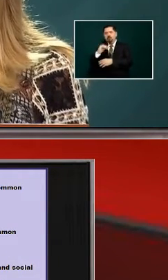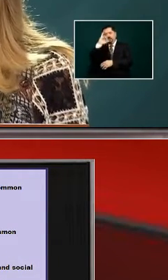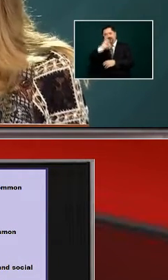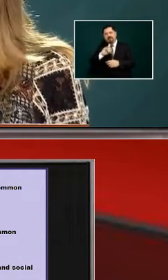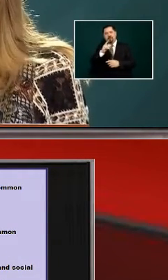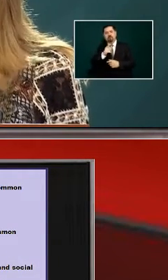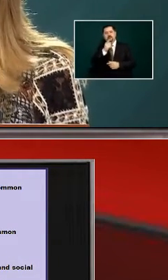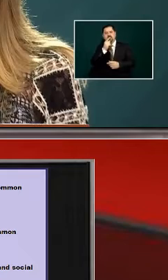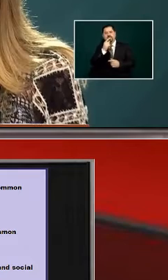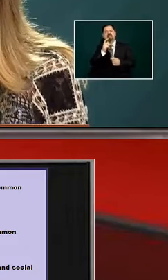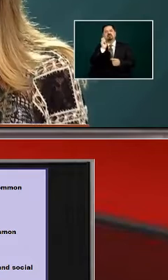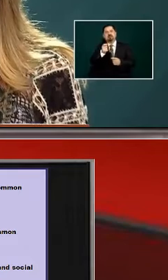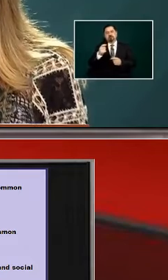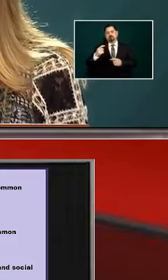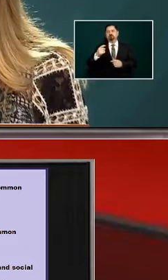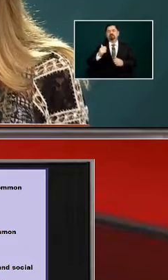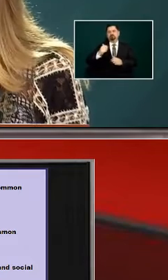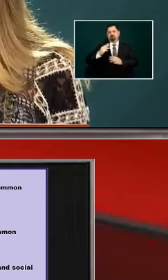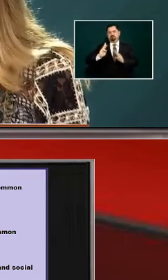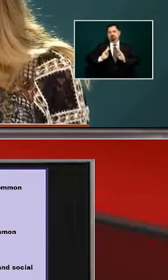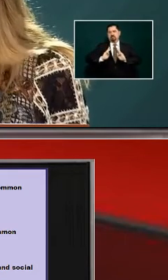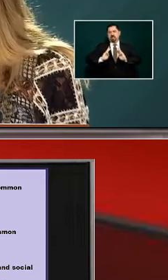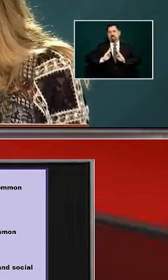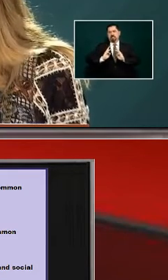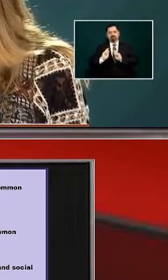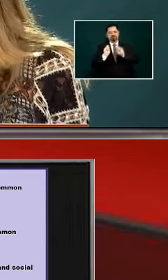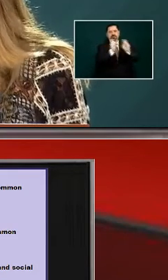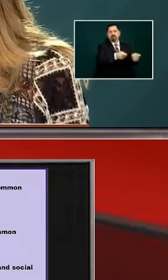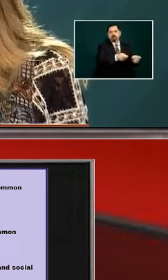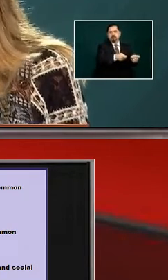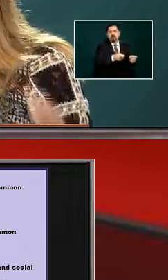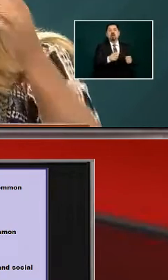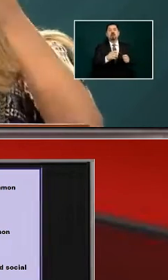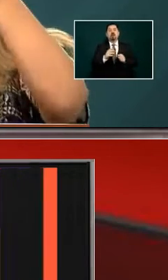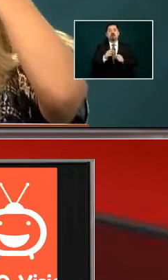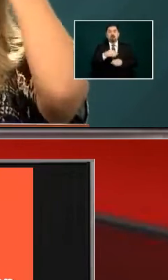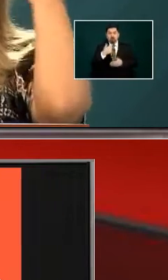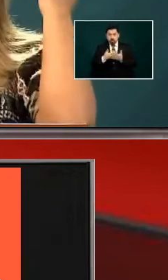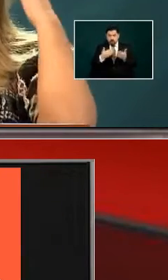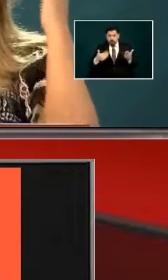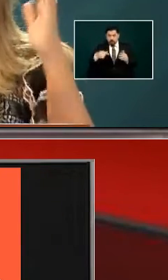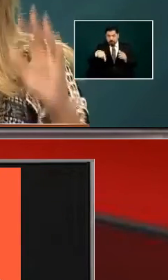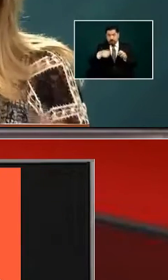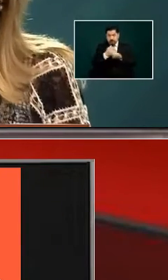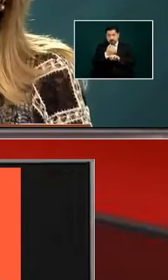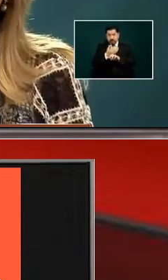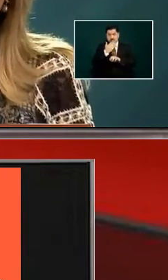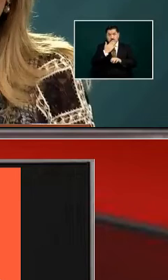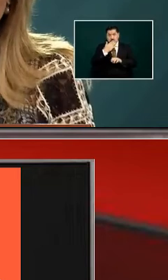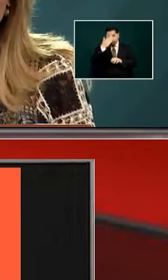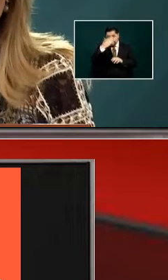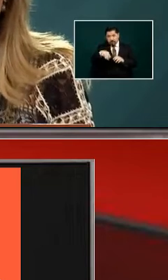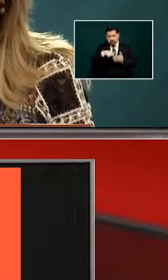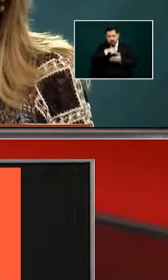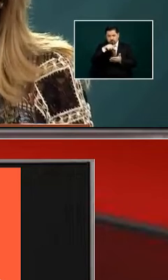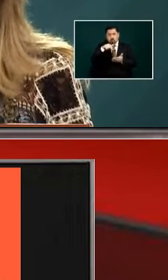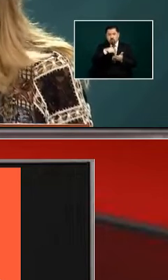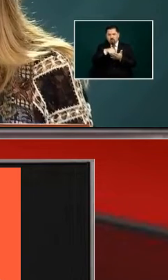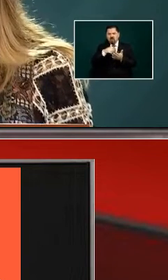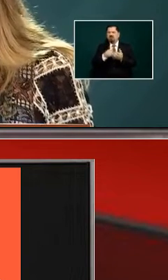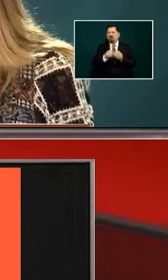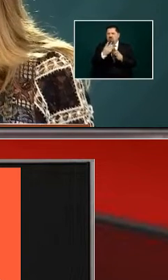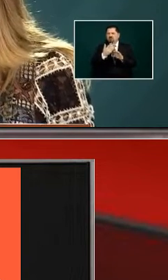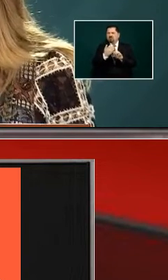there's a lot to do there's something to do with organized crime having areas but